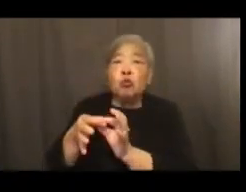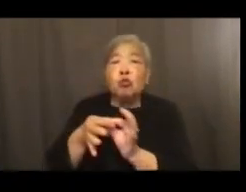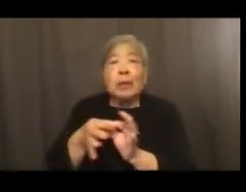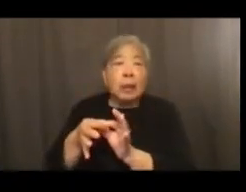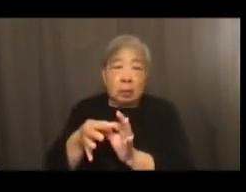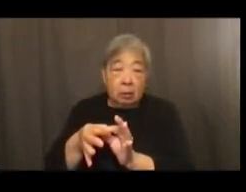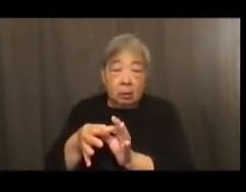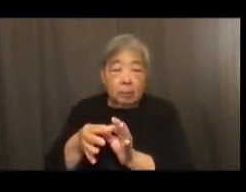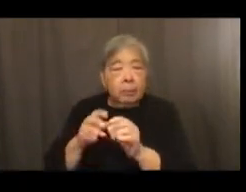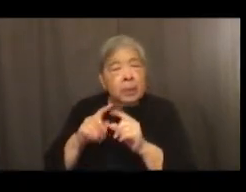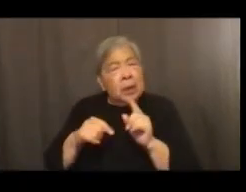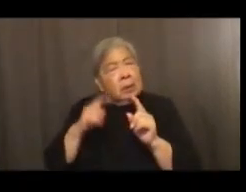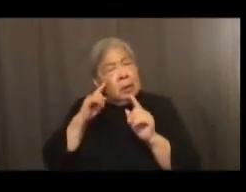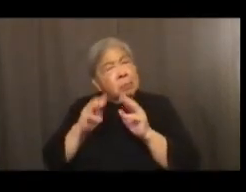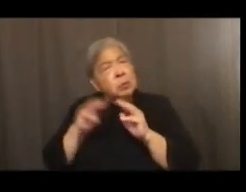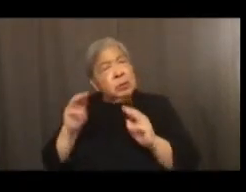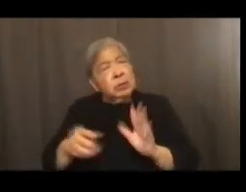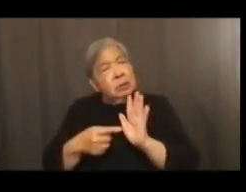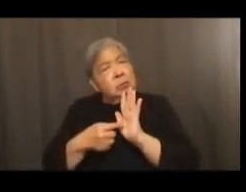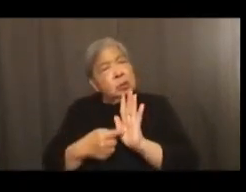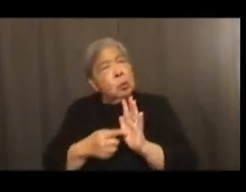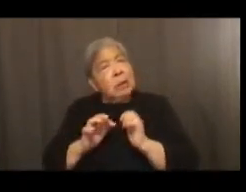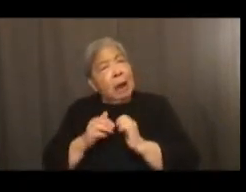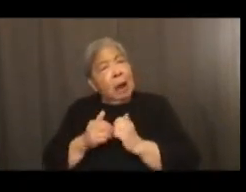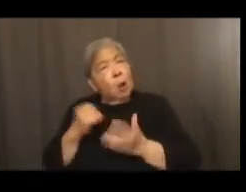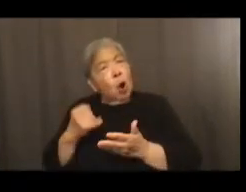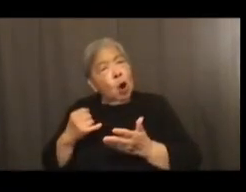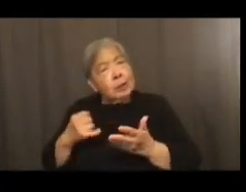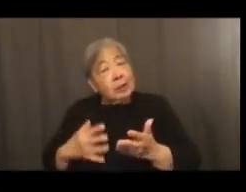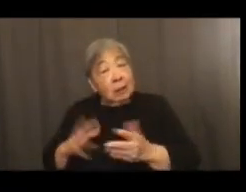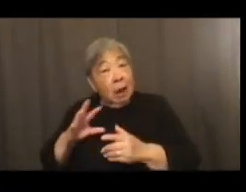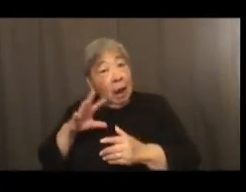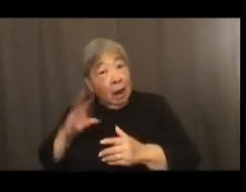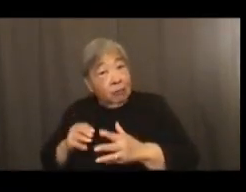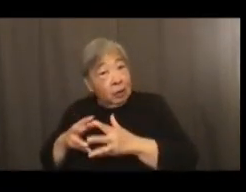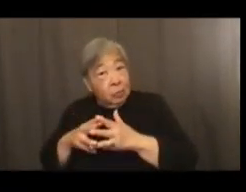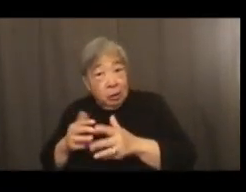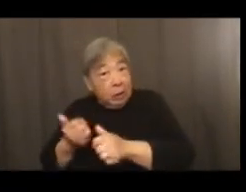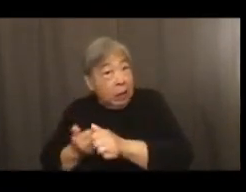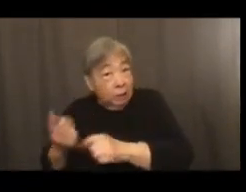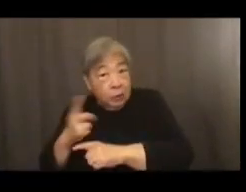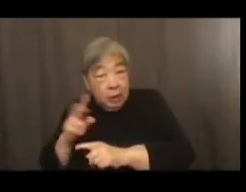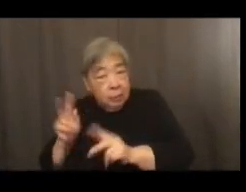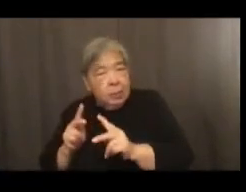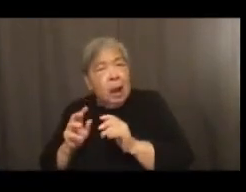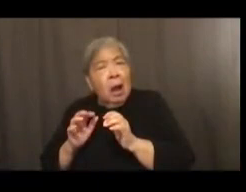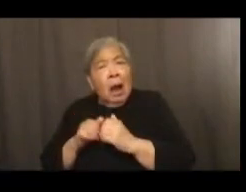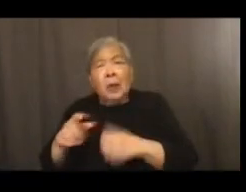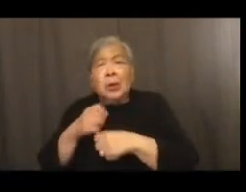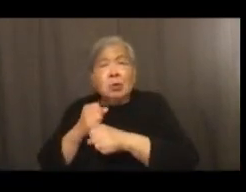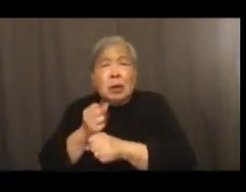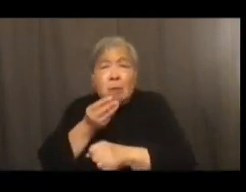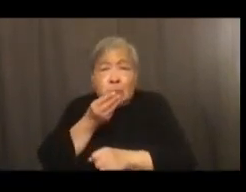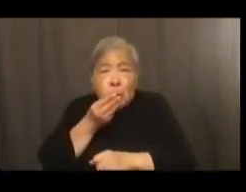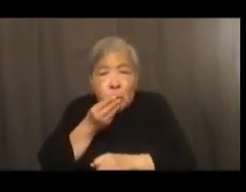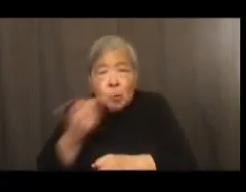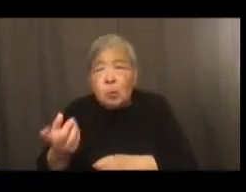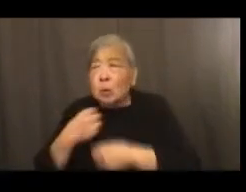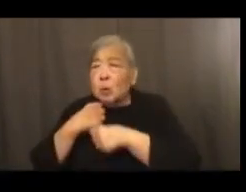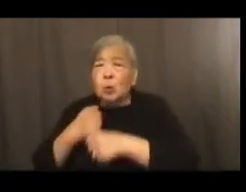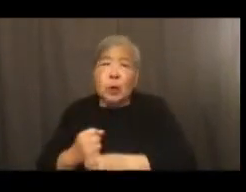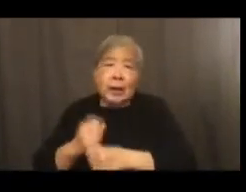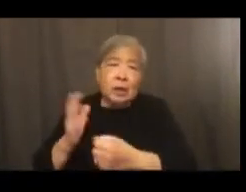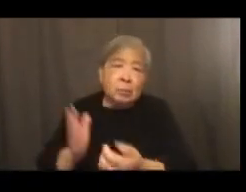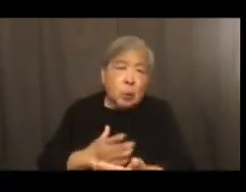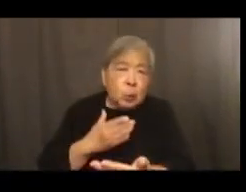what the museum shows is the ways that artists and African American everyday folk created food, they created music, they